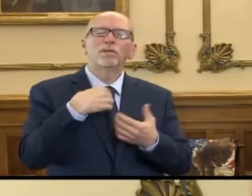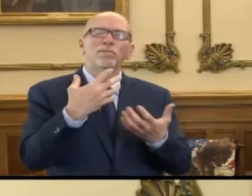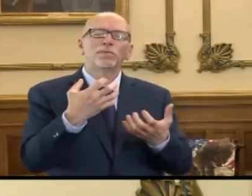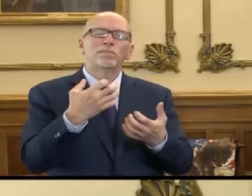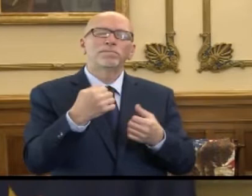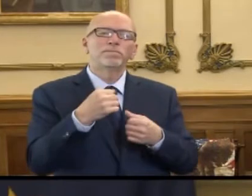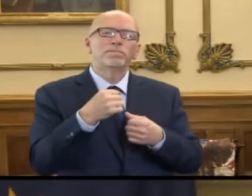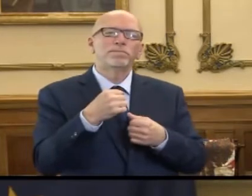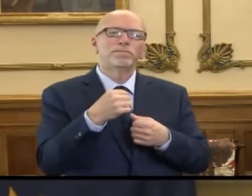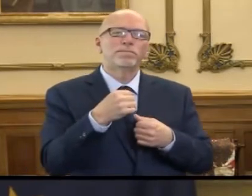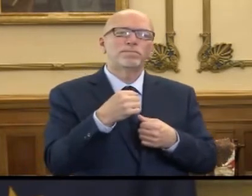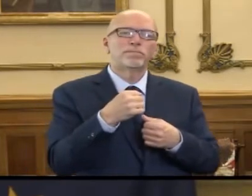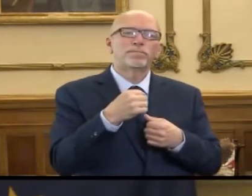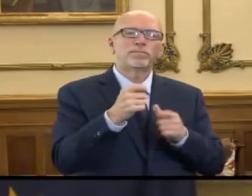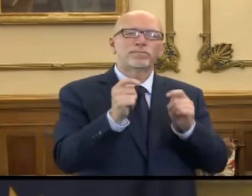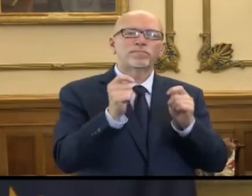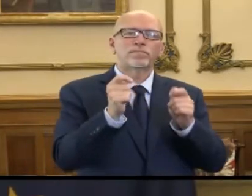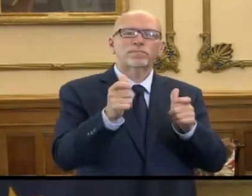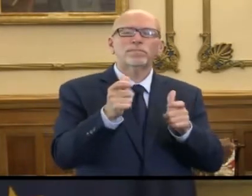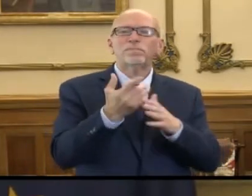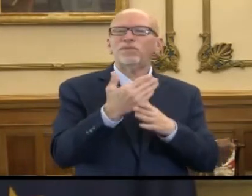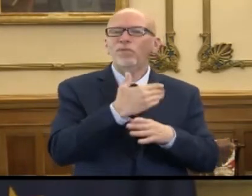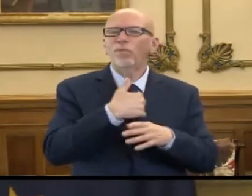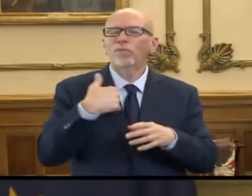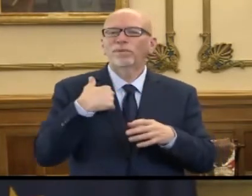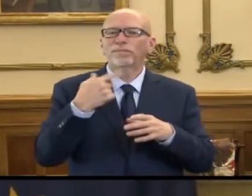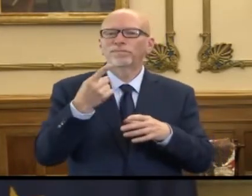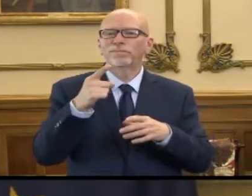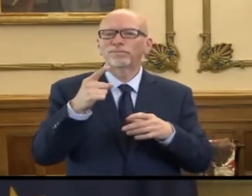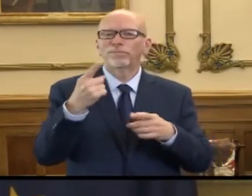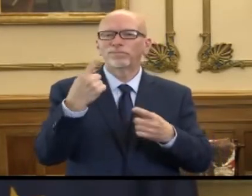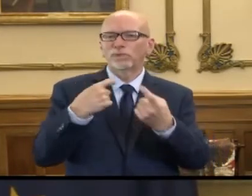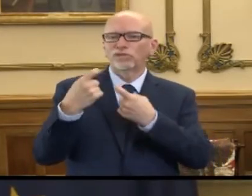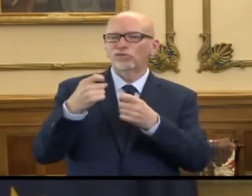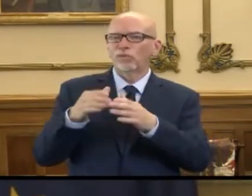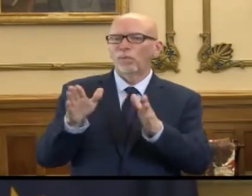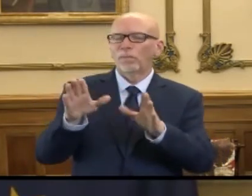say very quickly before we get to the questions.